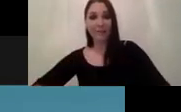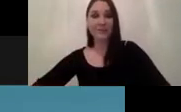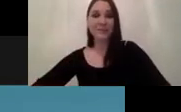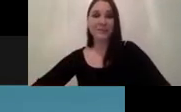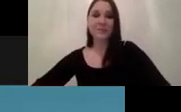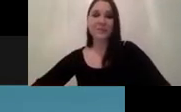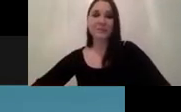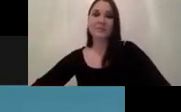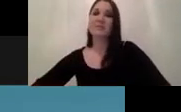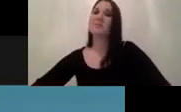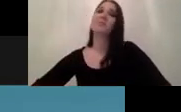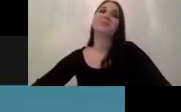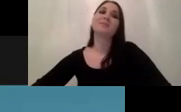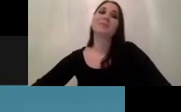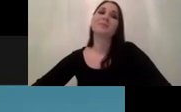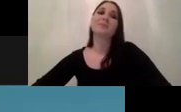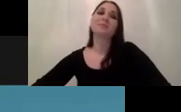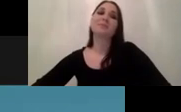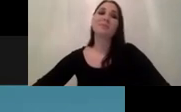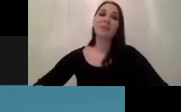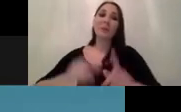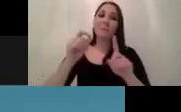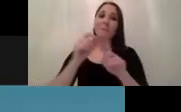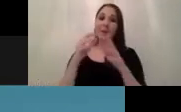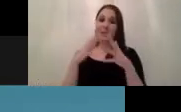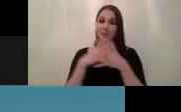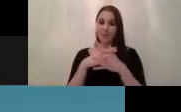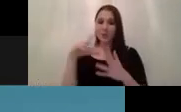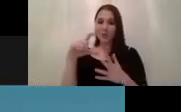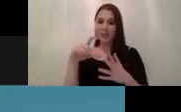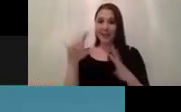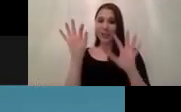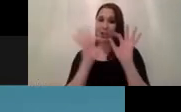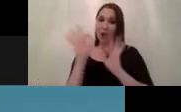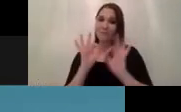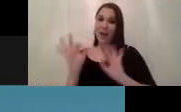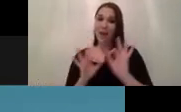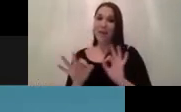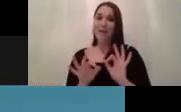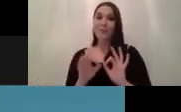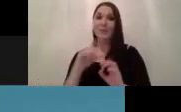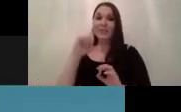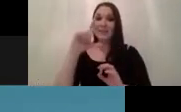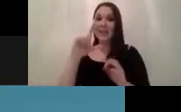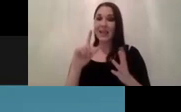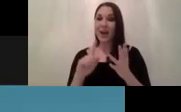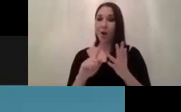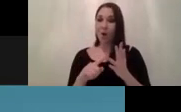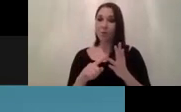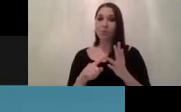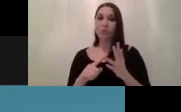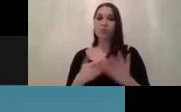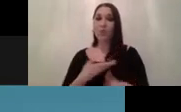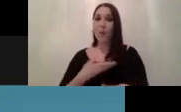ai the pwc survey from 2019 which basically surveyed ceos from fortune 500 companies says that